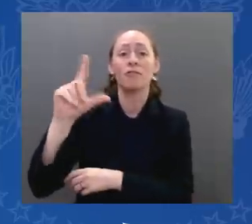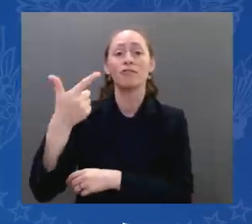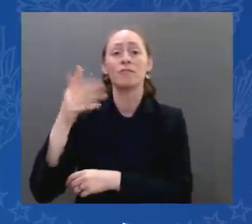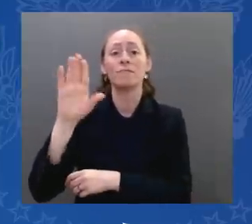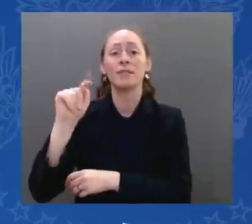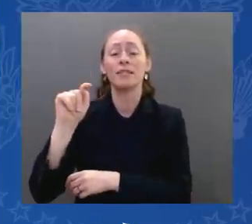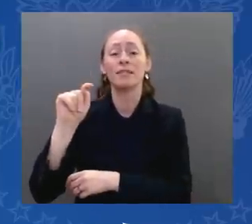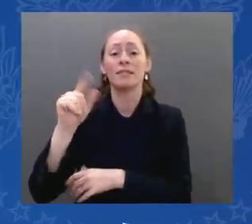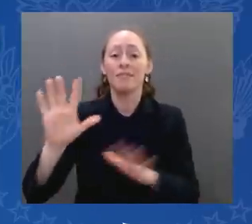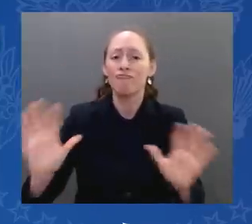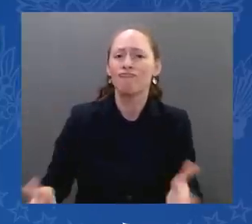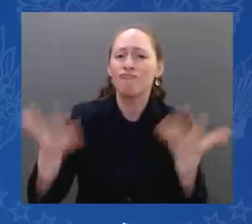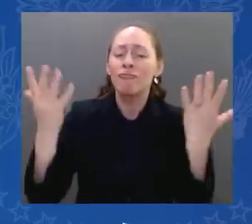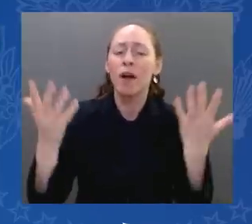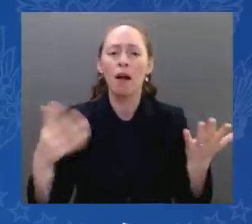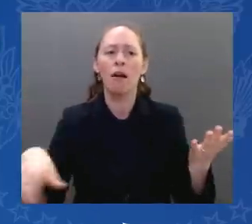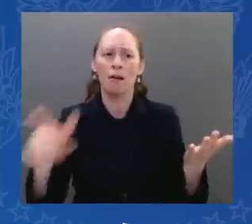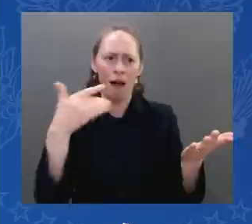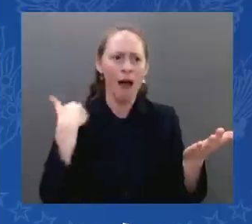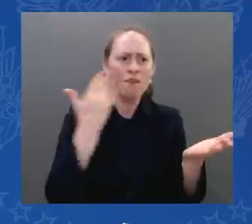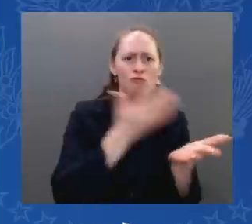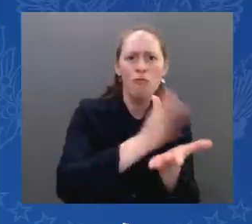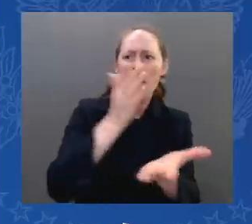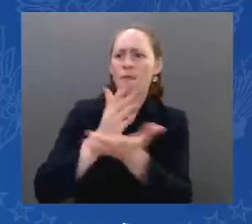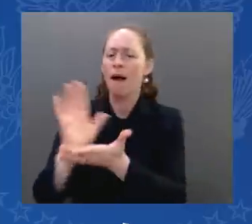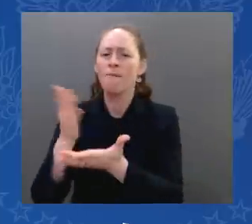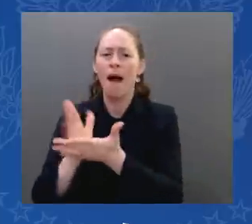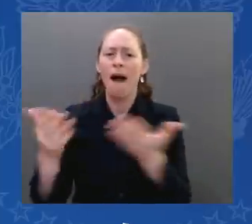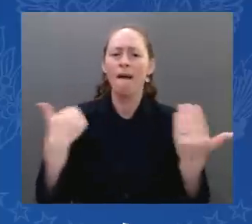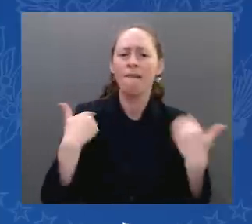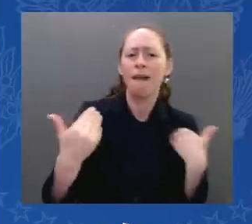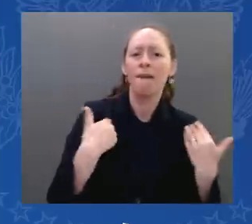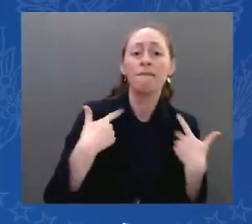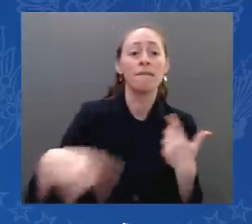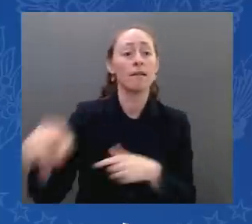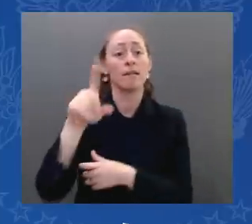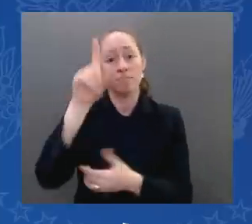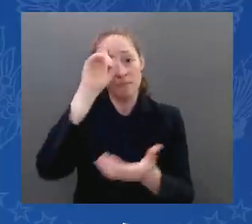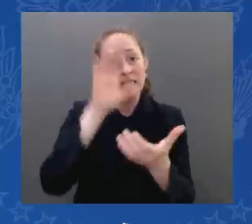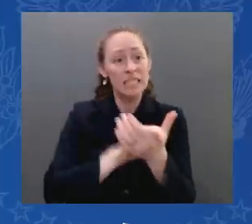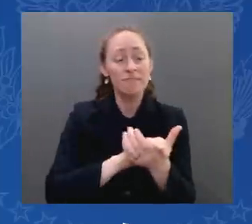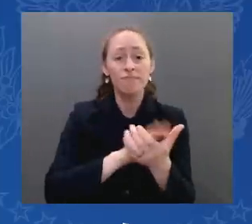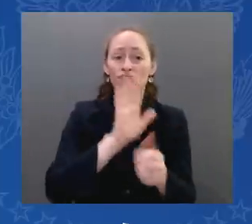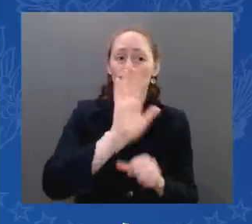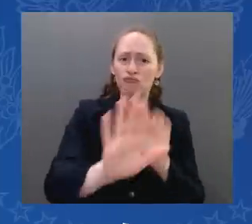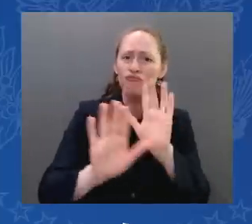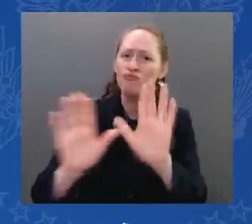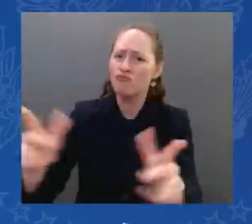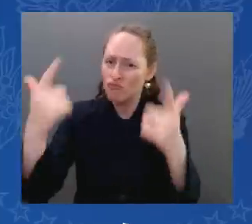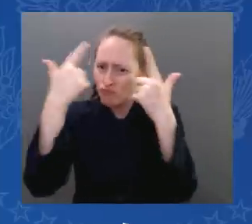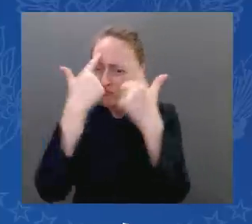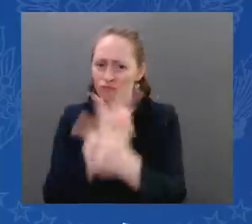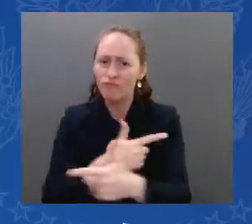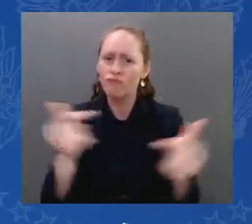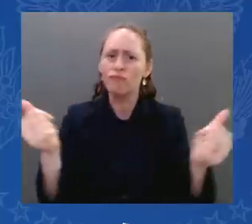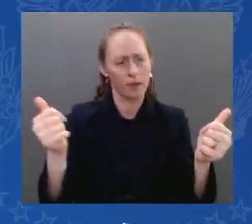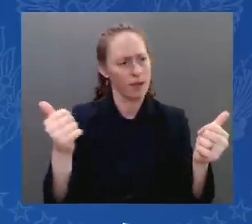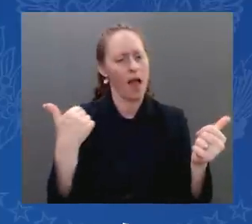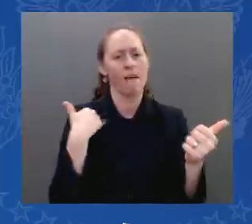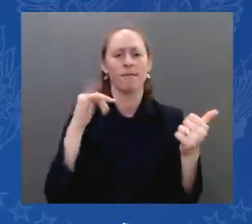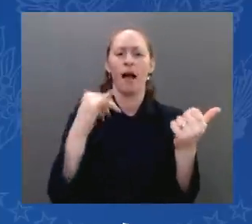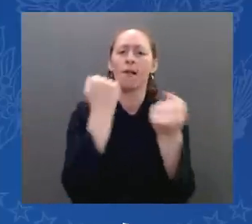life is what threatens them. It's what makes the Iranian regime develop its